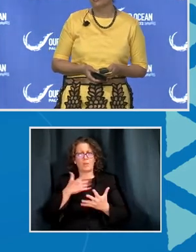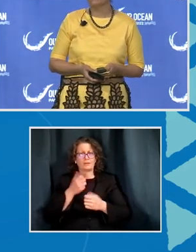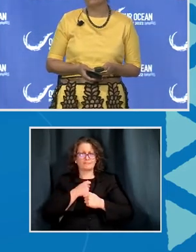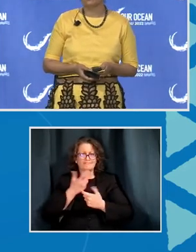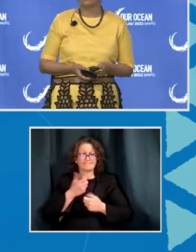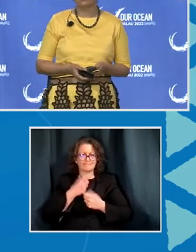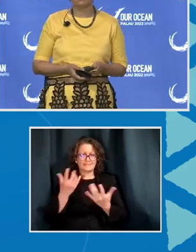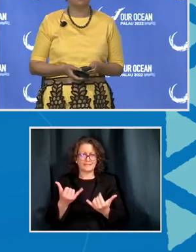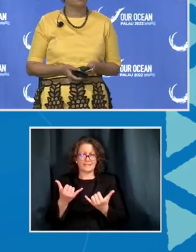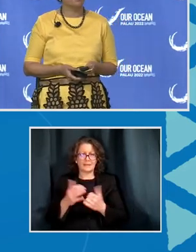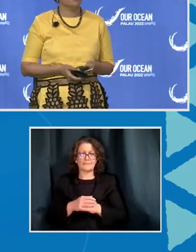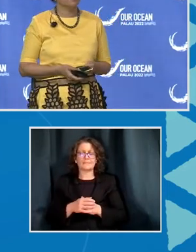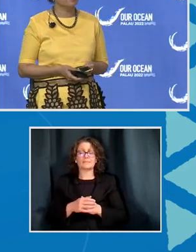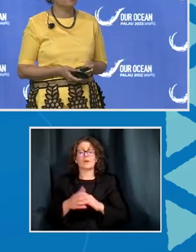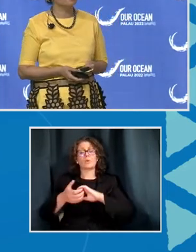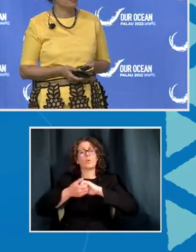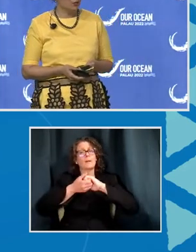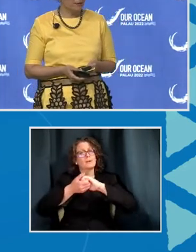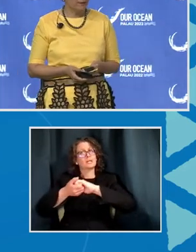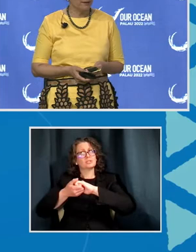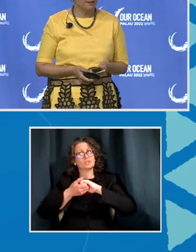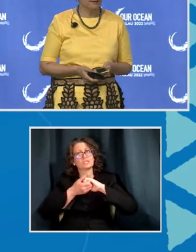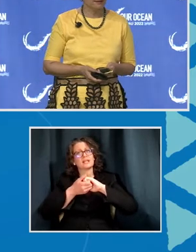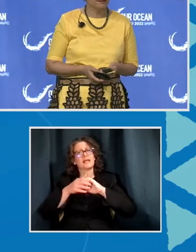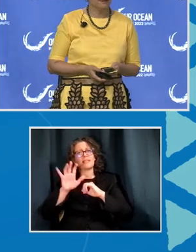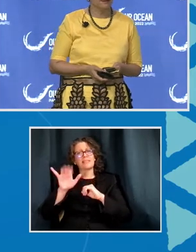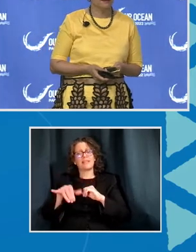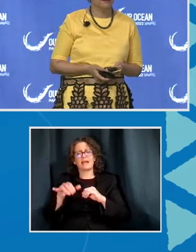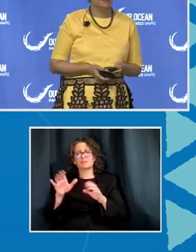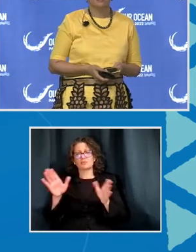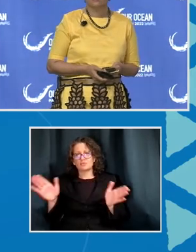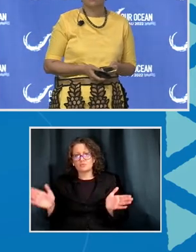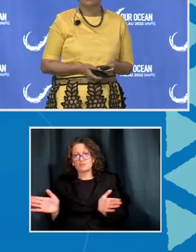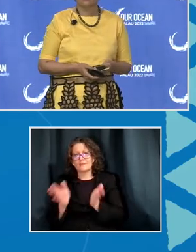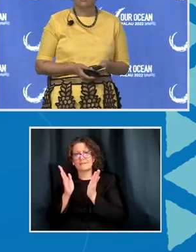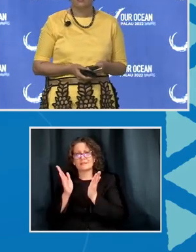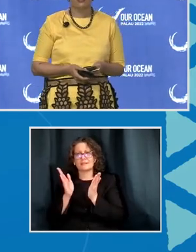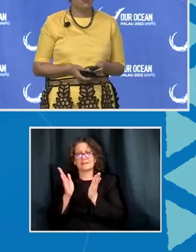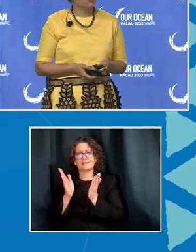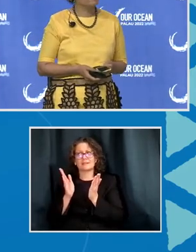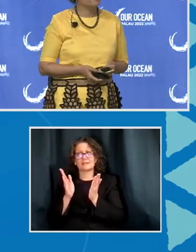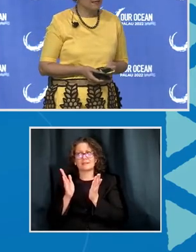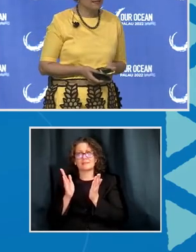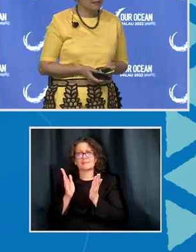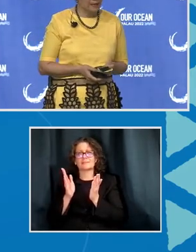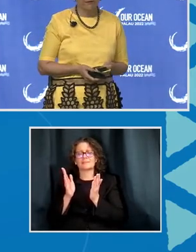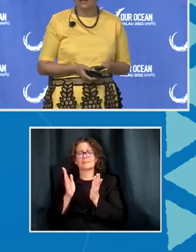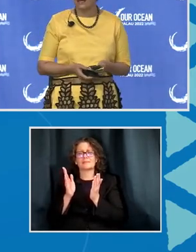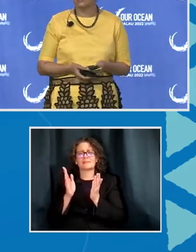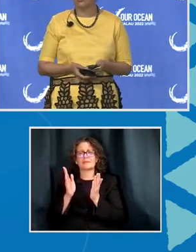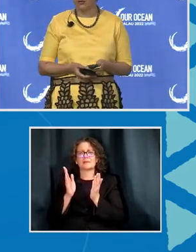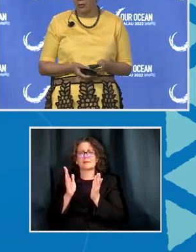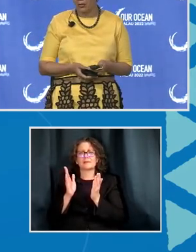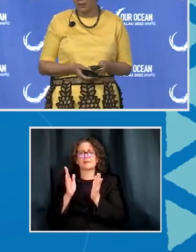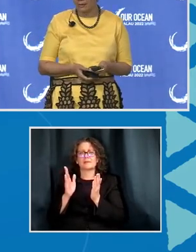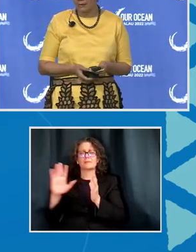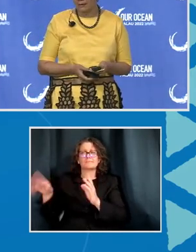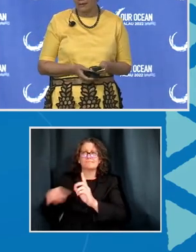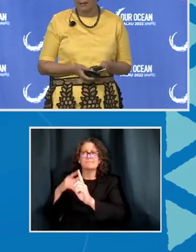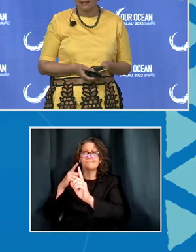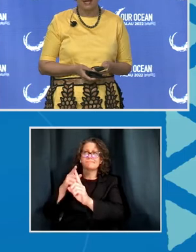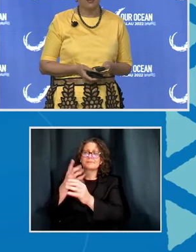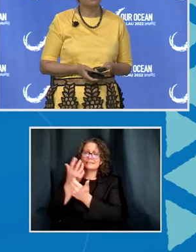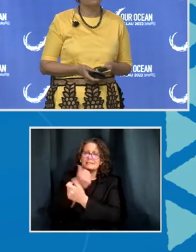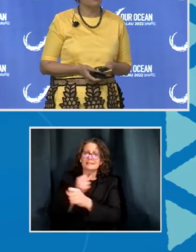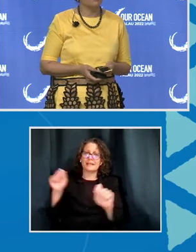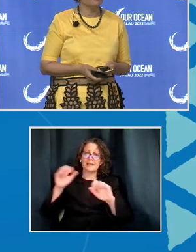Cooperation that is driven towards a safe and secure ocean